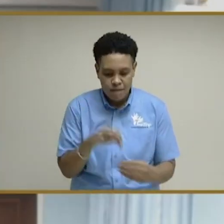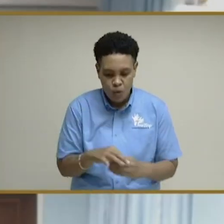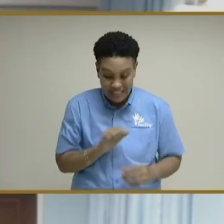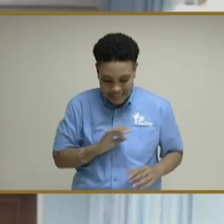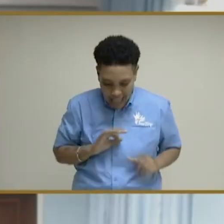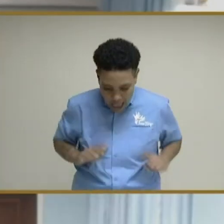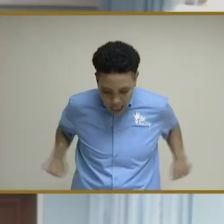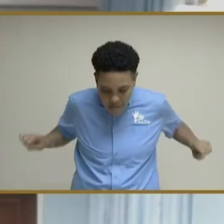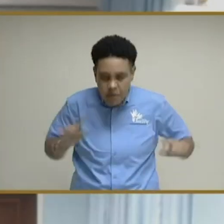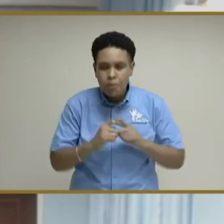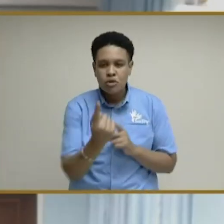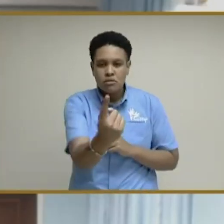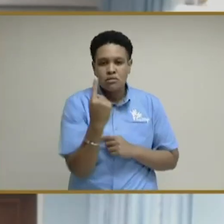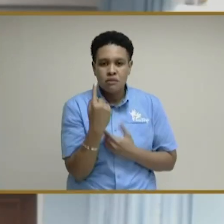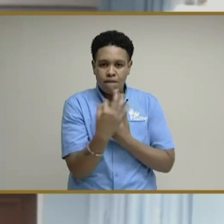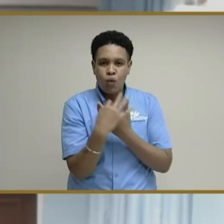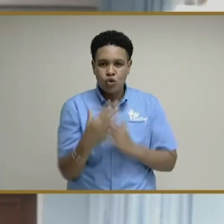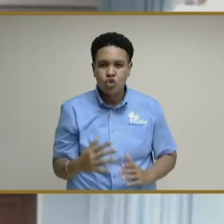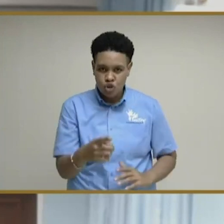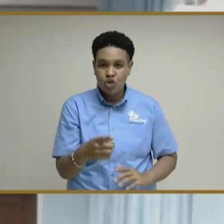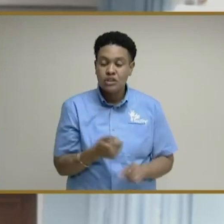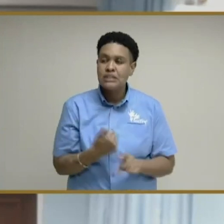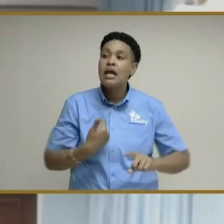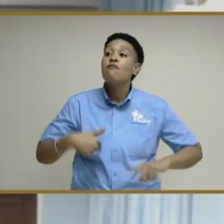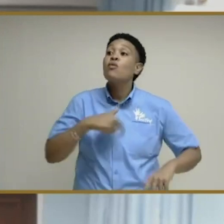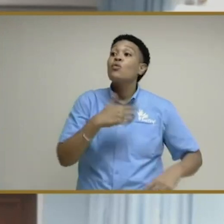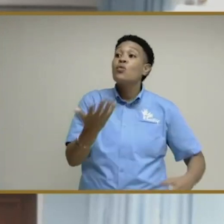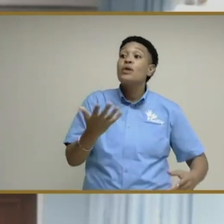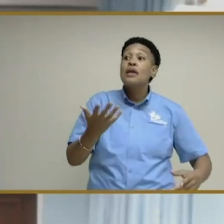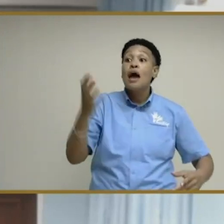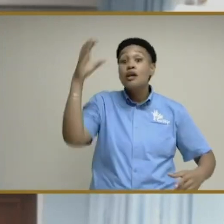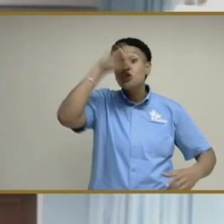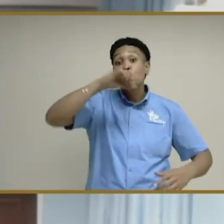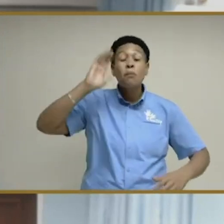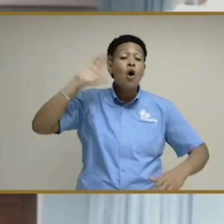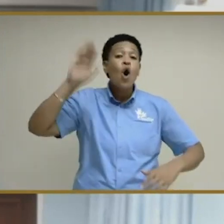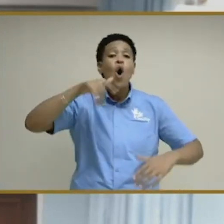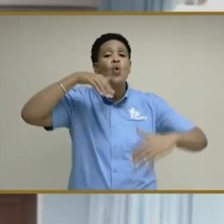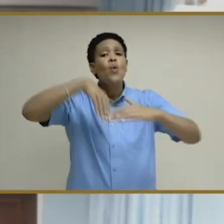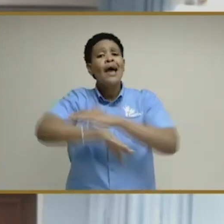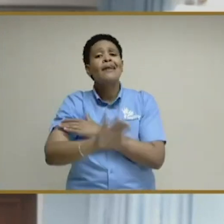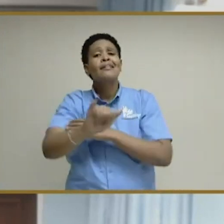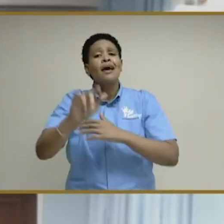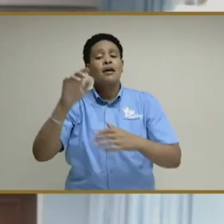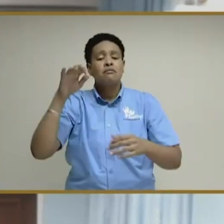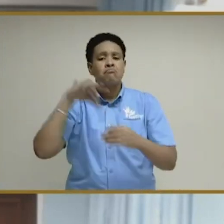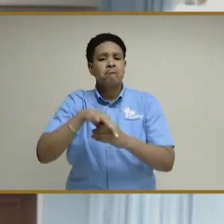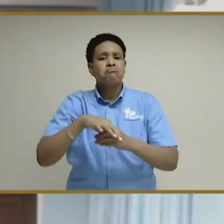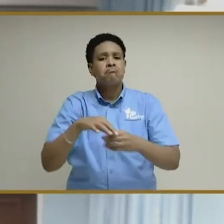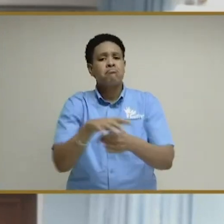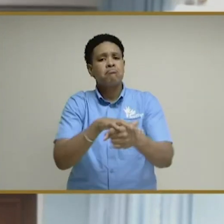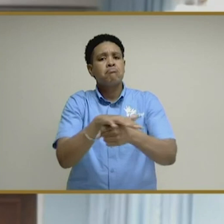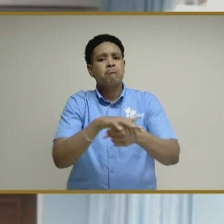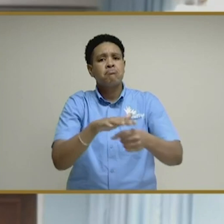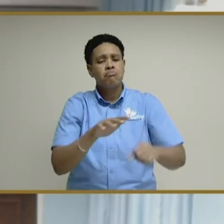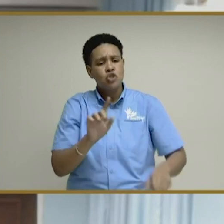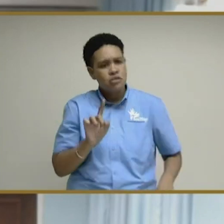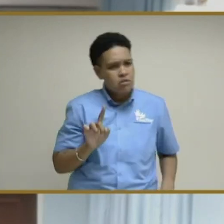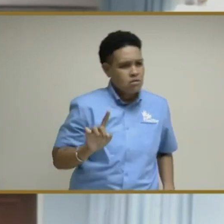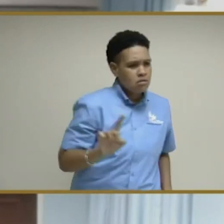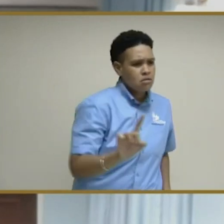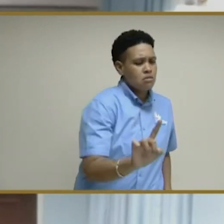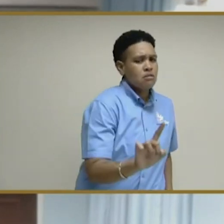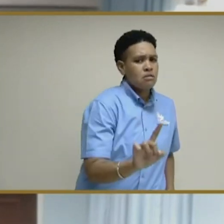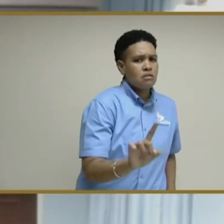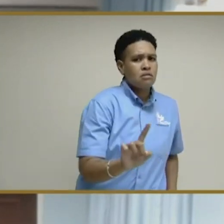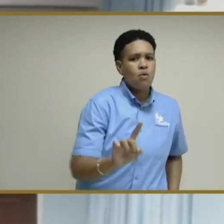we take on Election Day is that we are assuming that everybody that enters that polling station location is